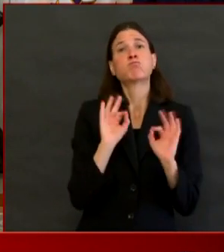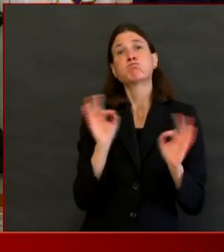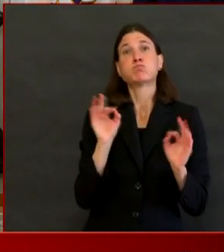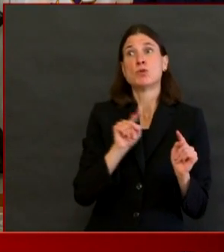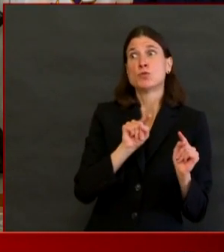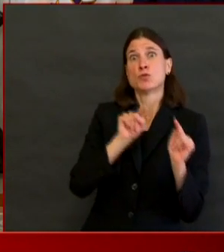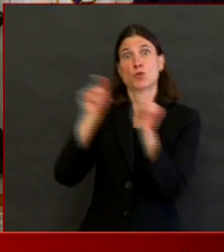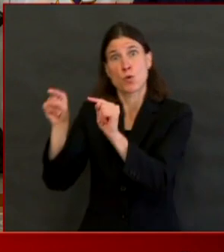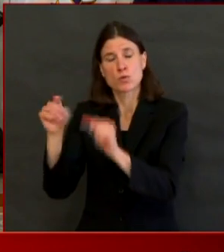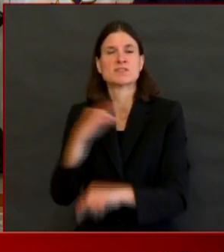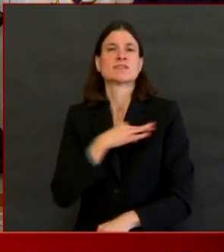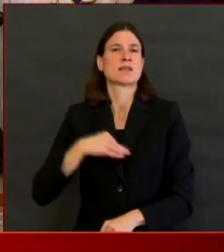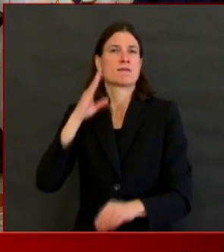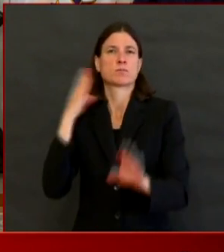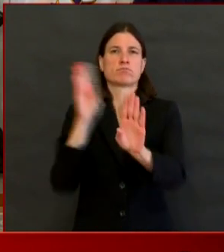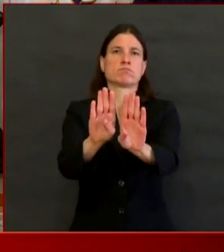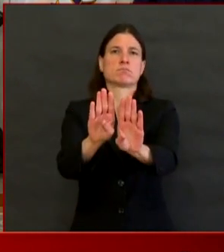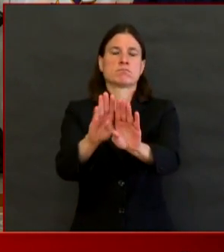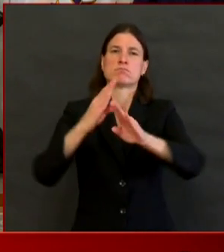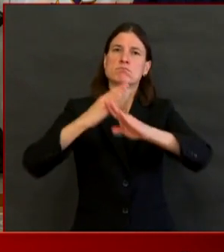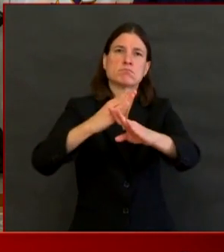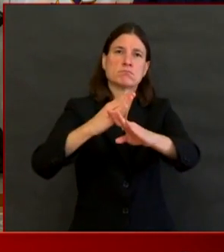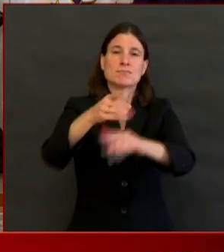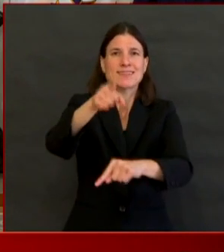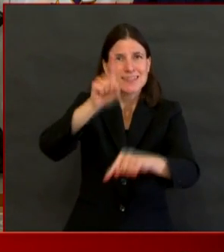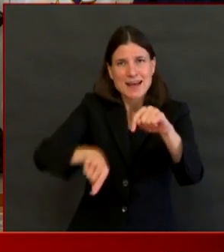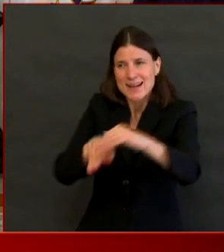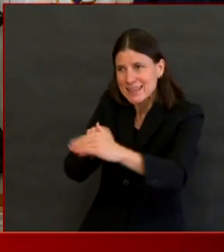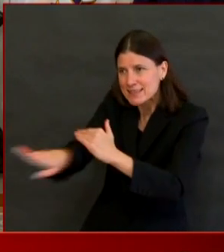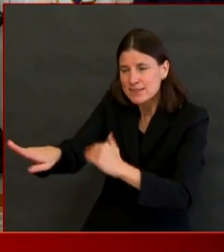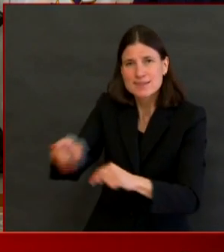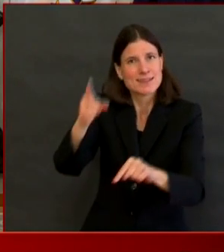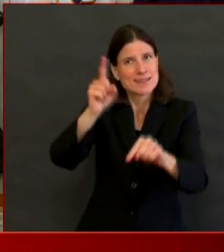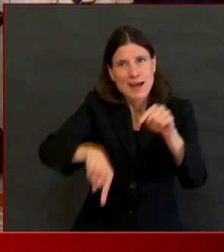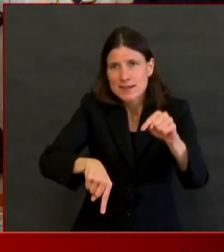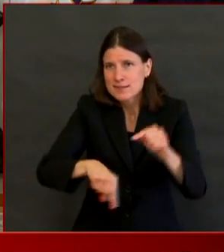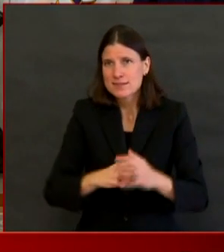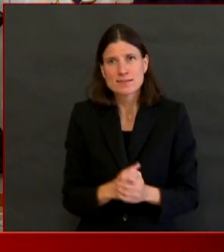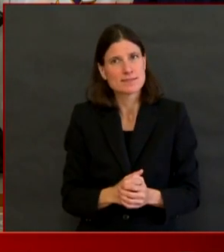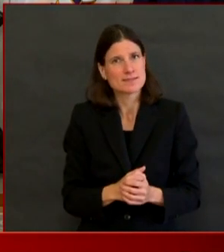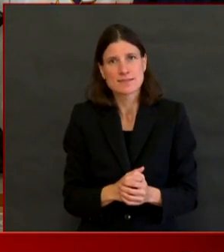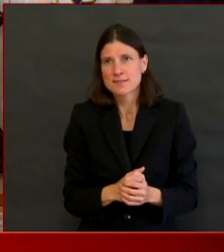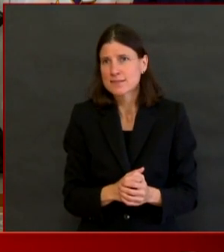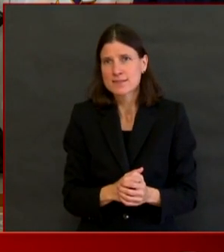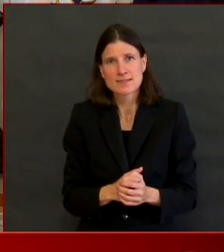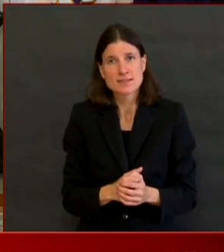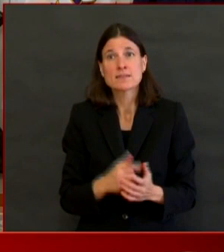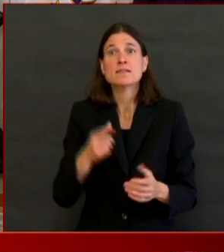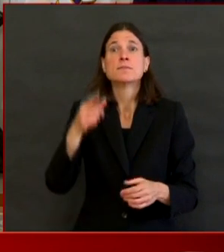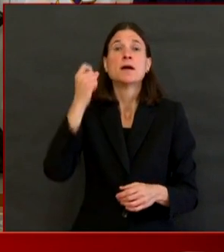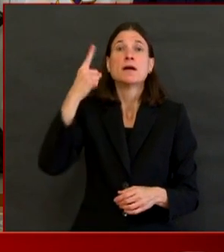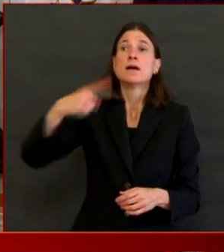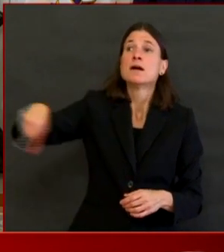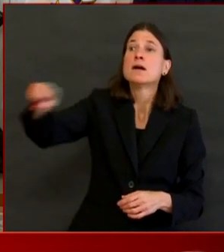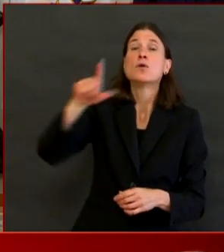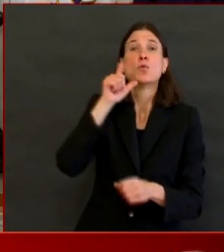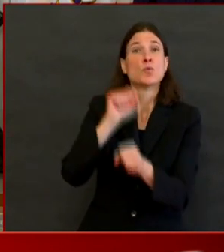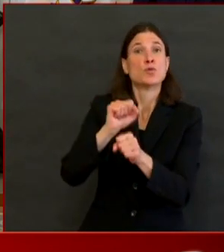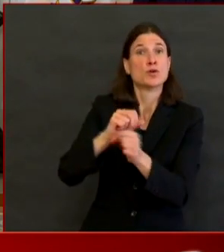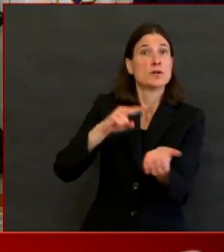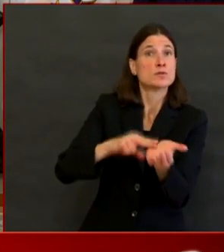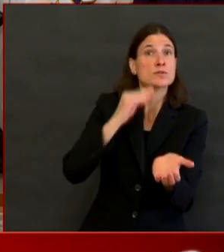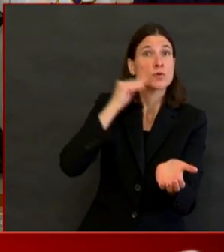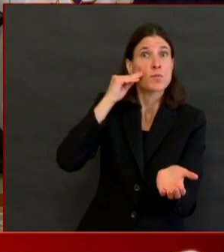screening every single healthcare worker, checking for temperatures multiple times a day, sending